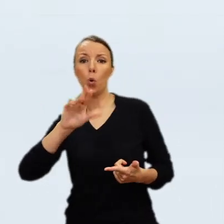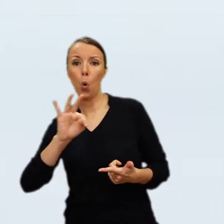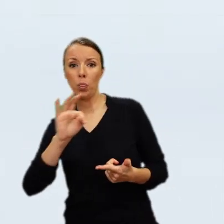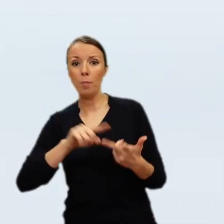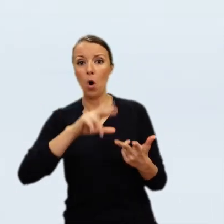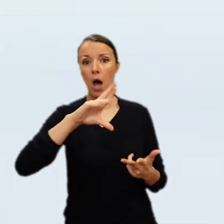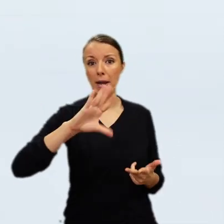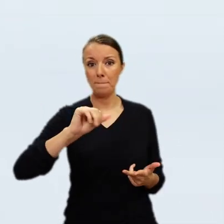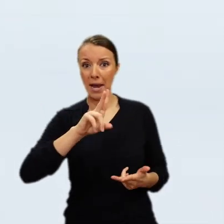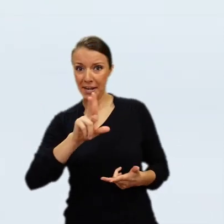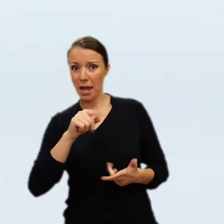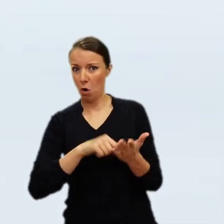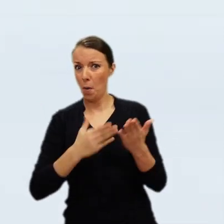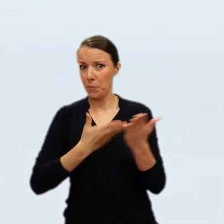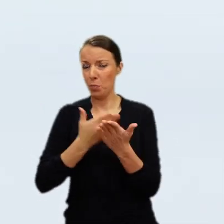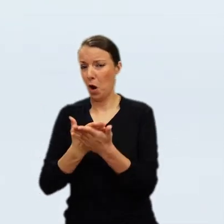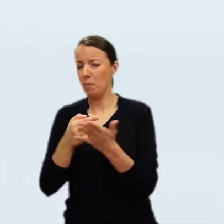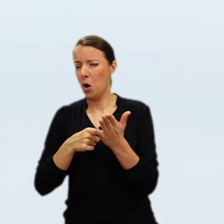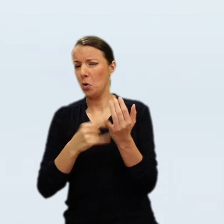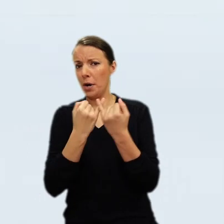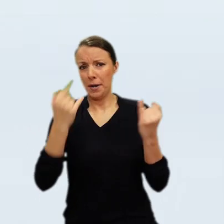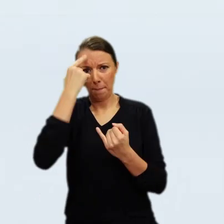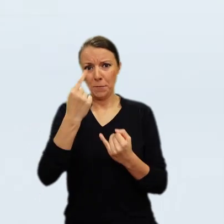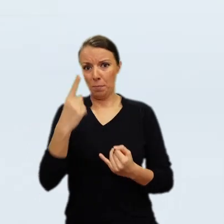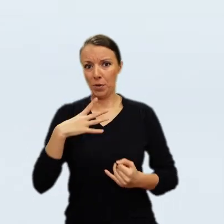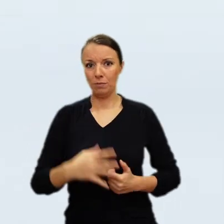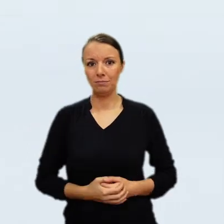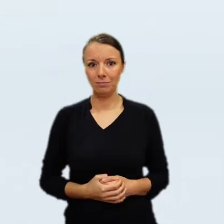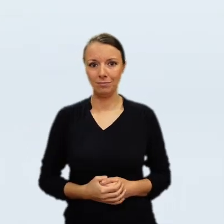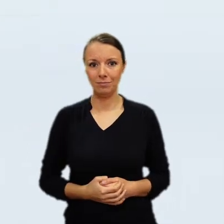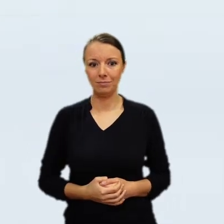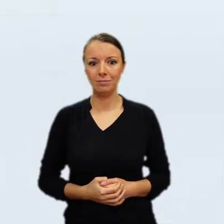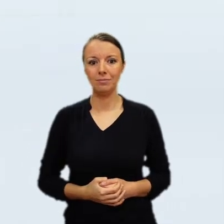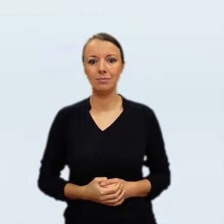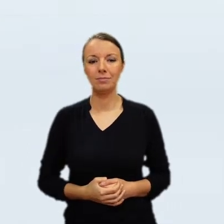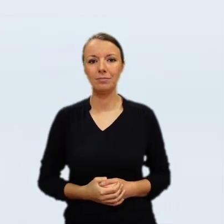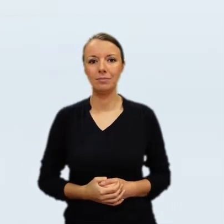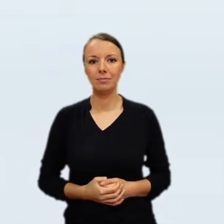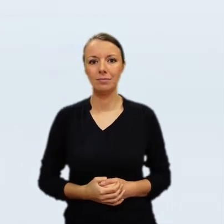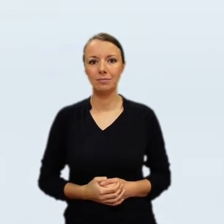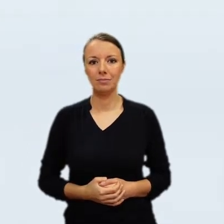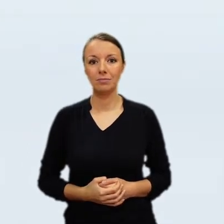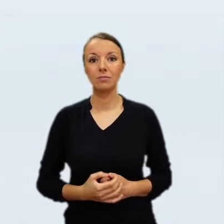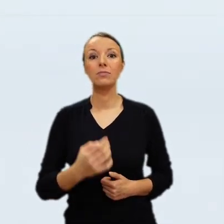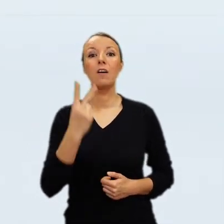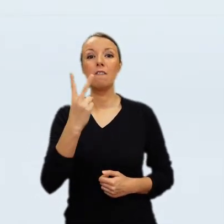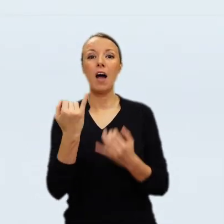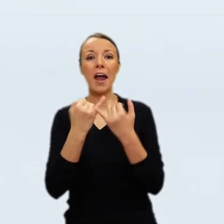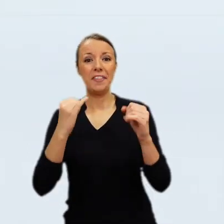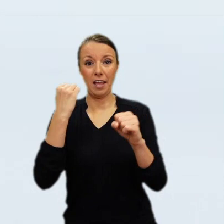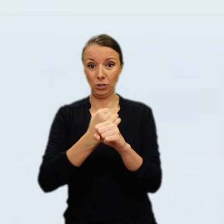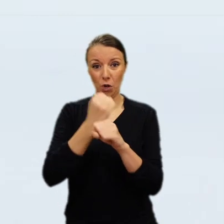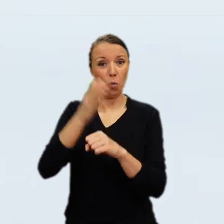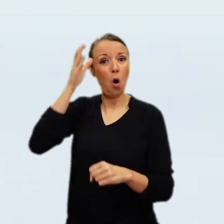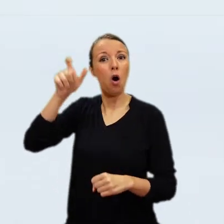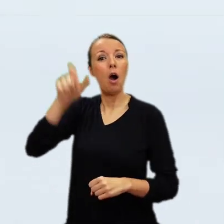been suggested among many other ideas. Two other Rembrandts that were once in the